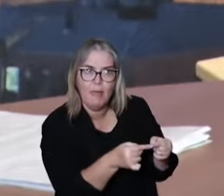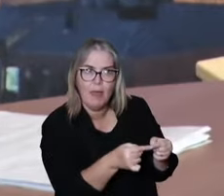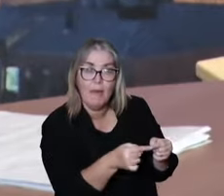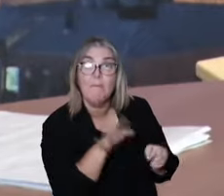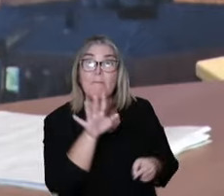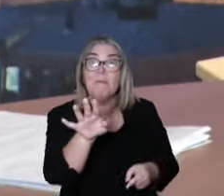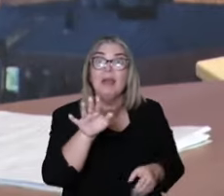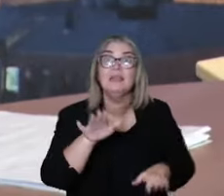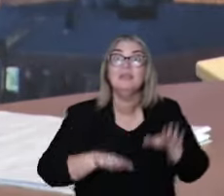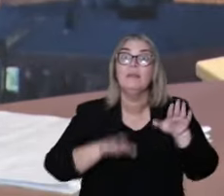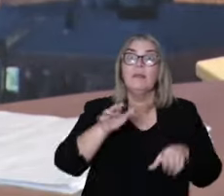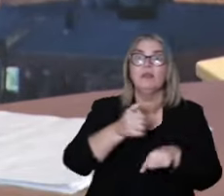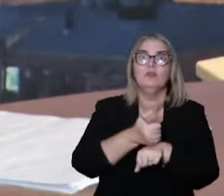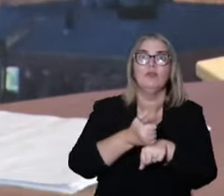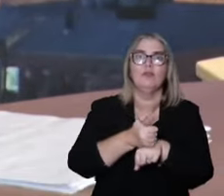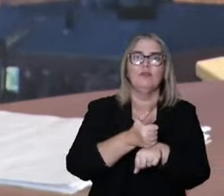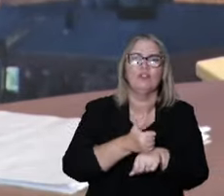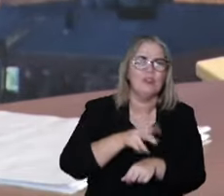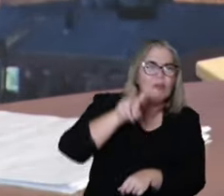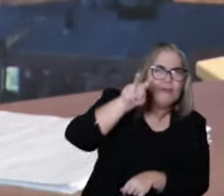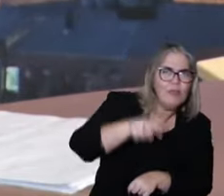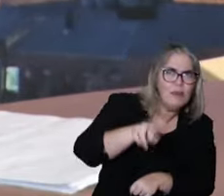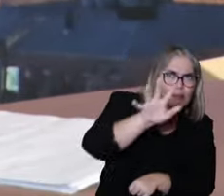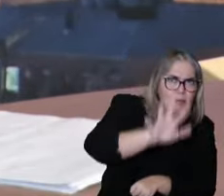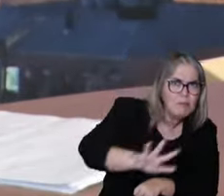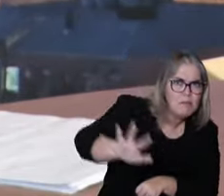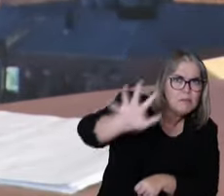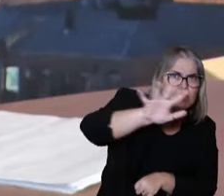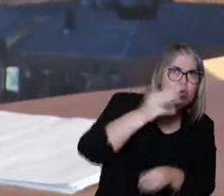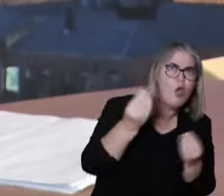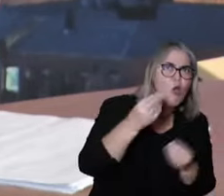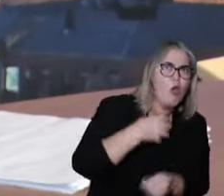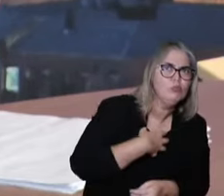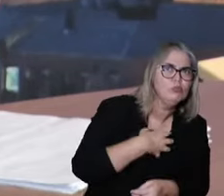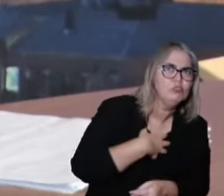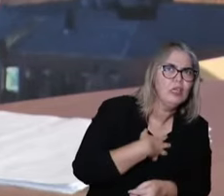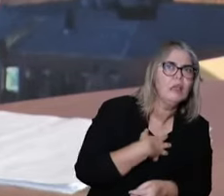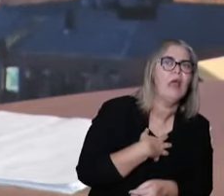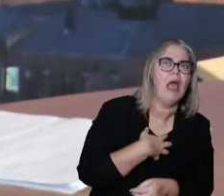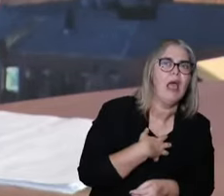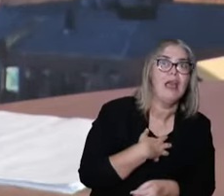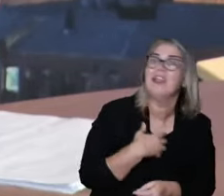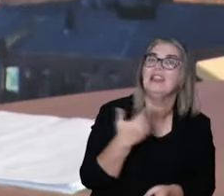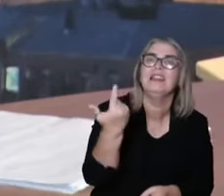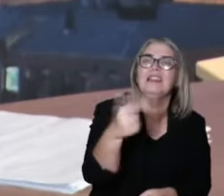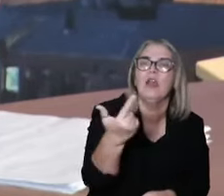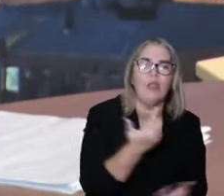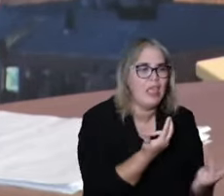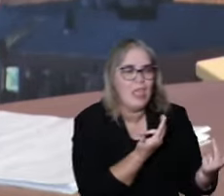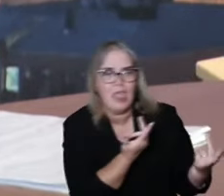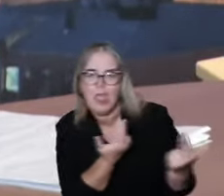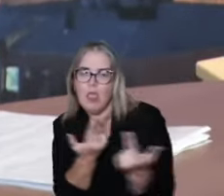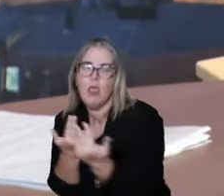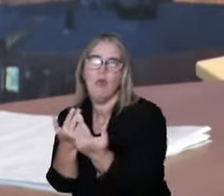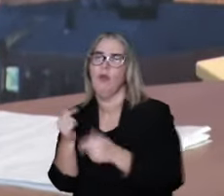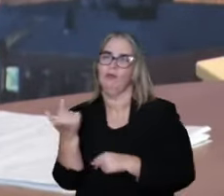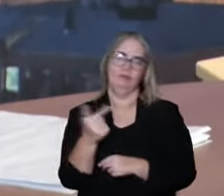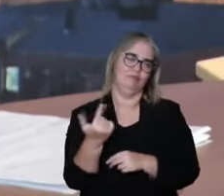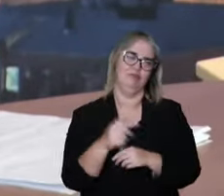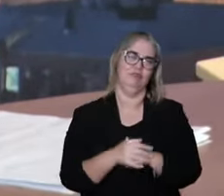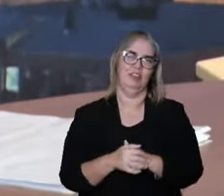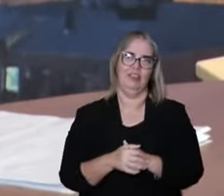But an acupuncturist is going to modulate this recipe. It's going to